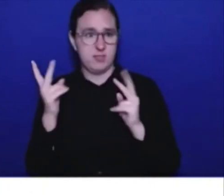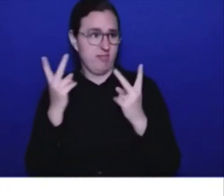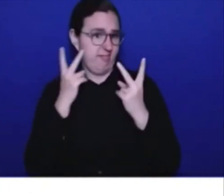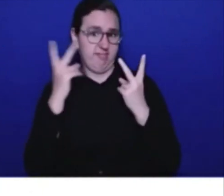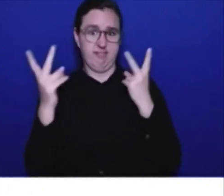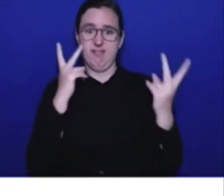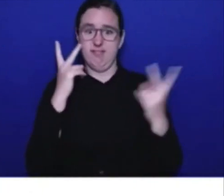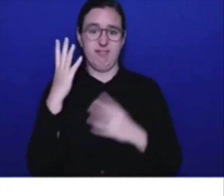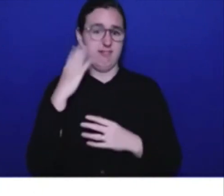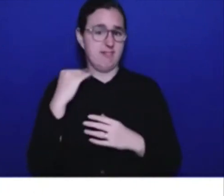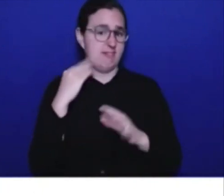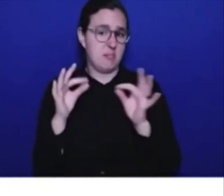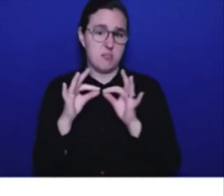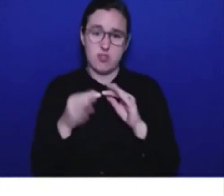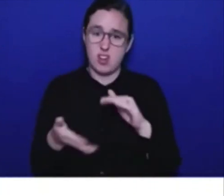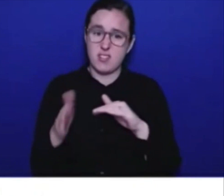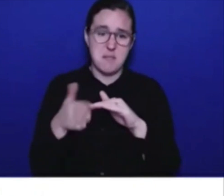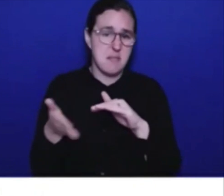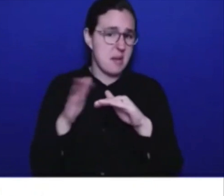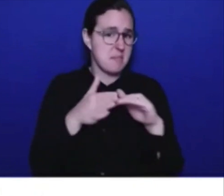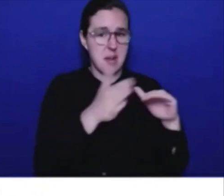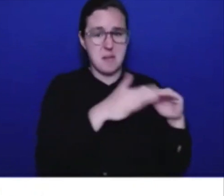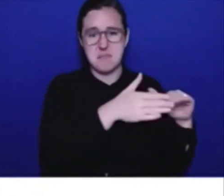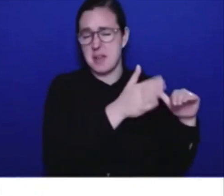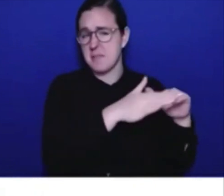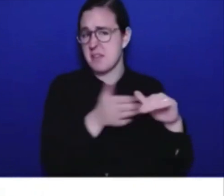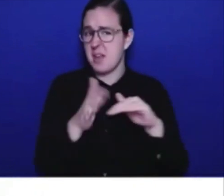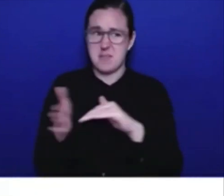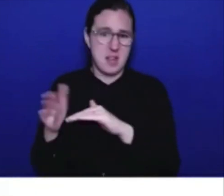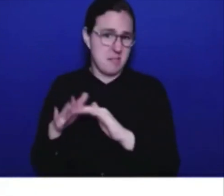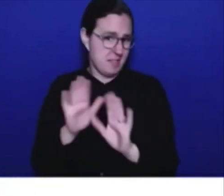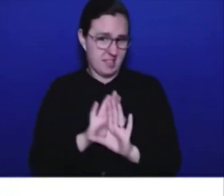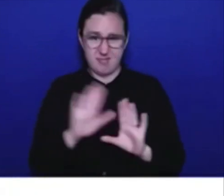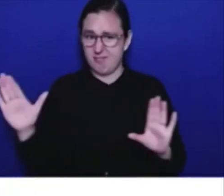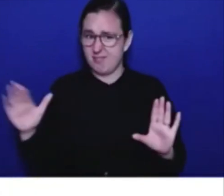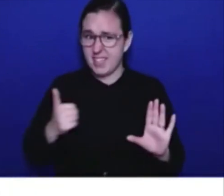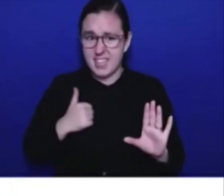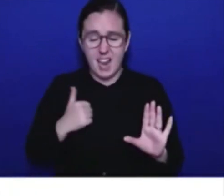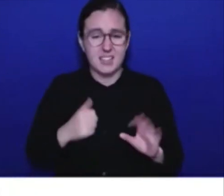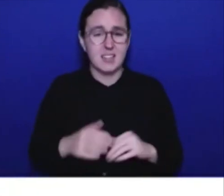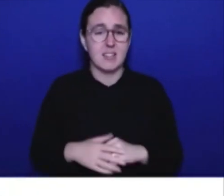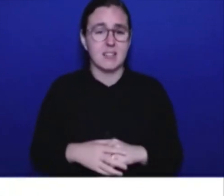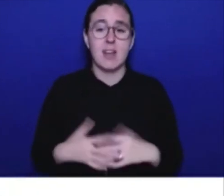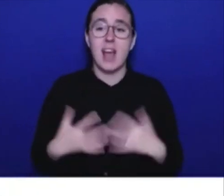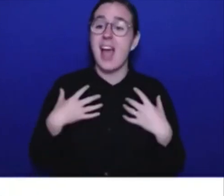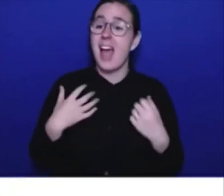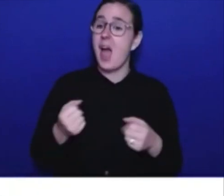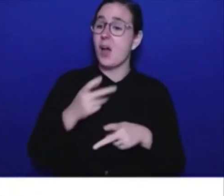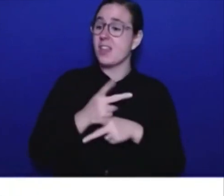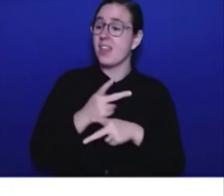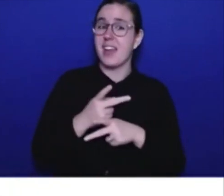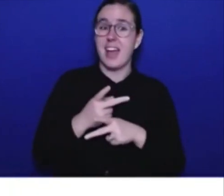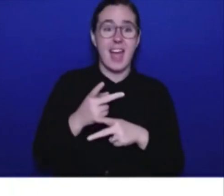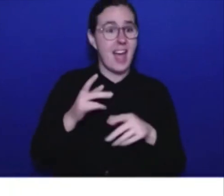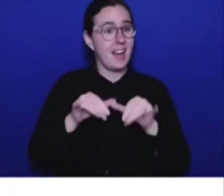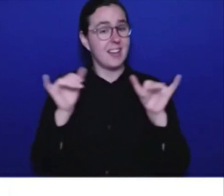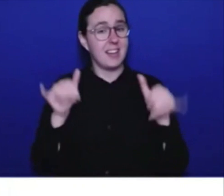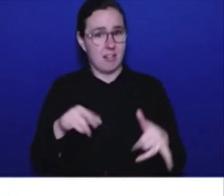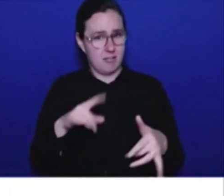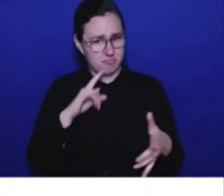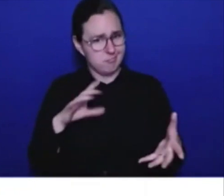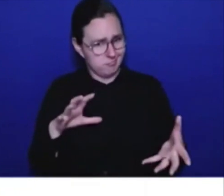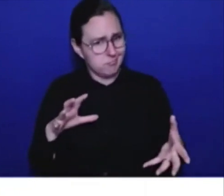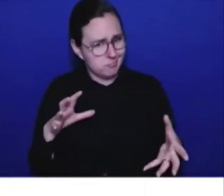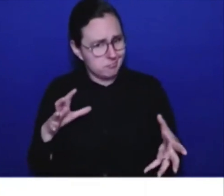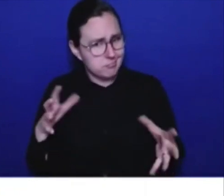what's been described as a perfect storm on our health care system. That's why our government is focused on